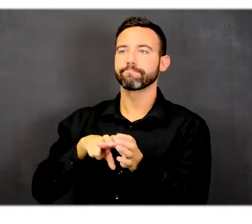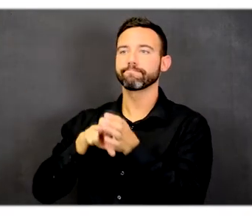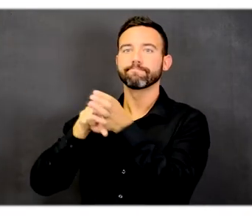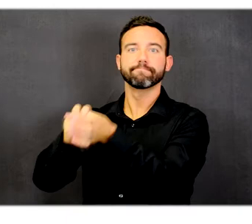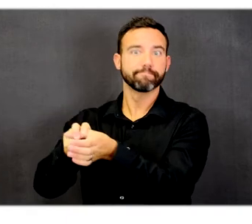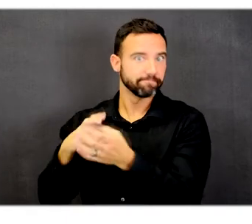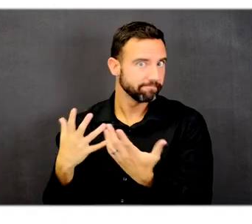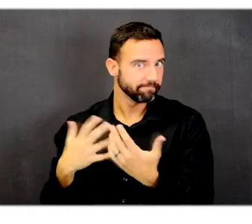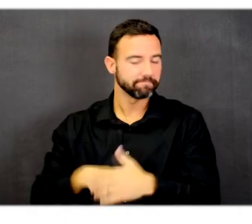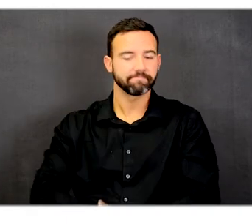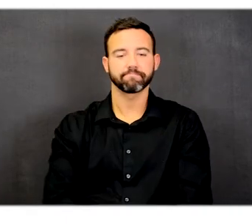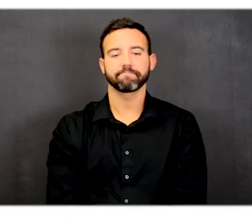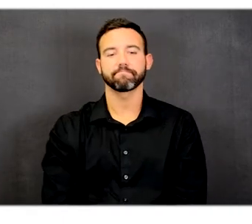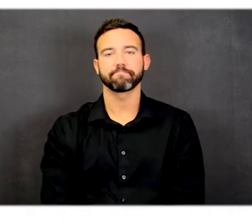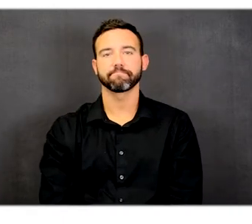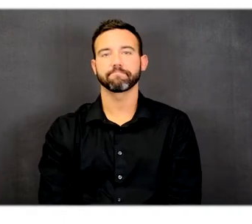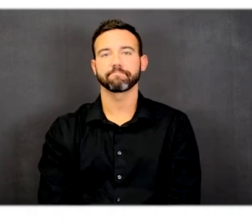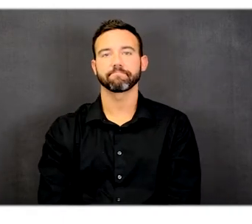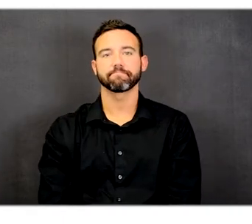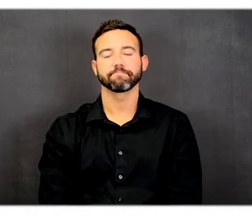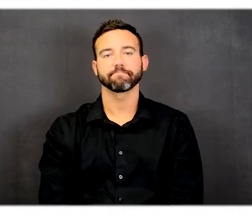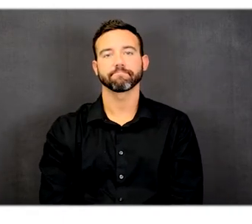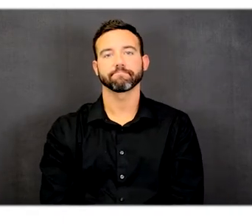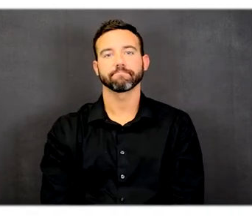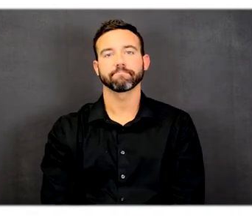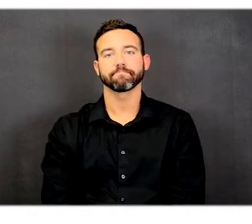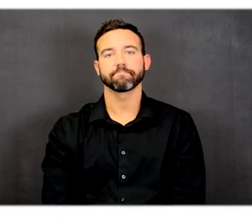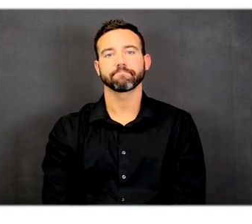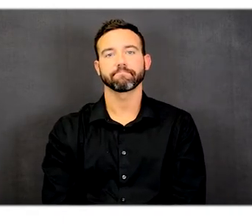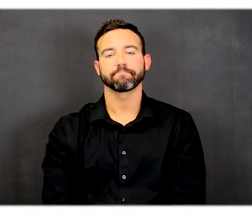destination or drop you off at the destination.